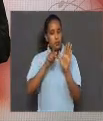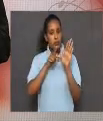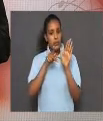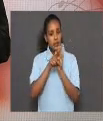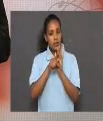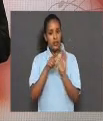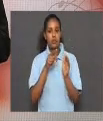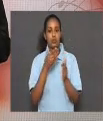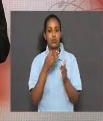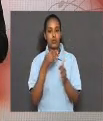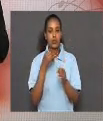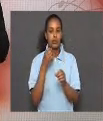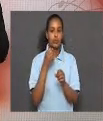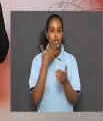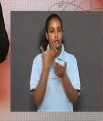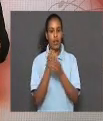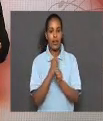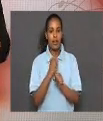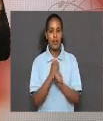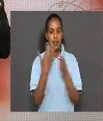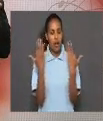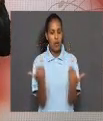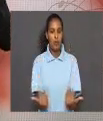If so, well done.